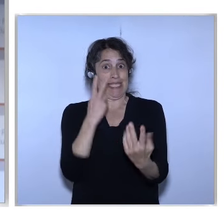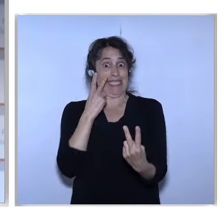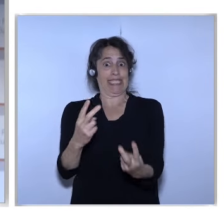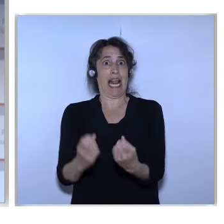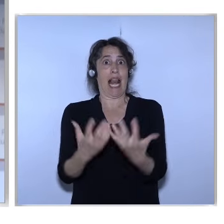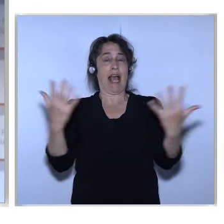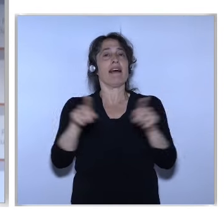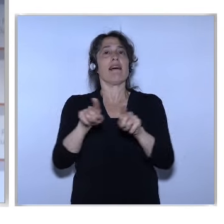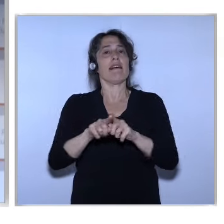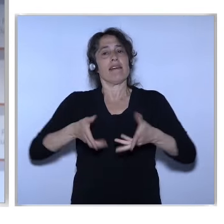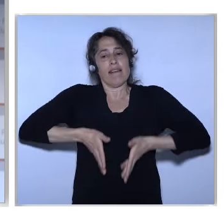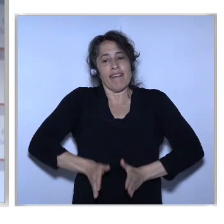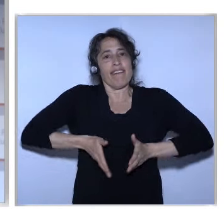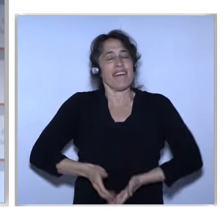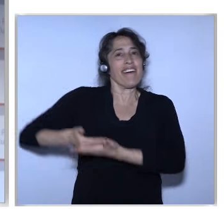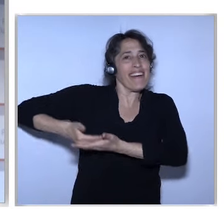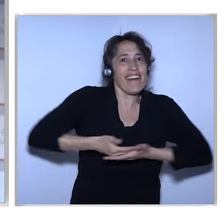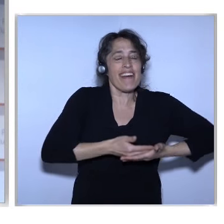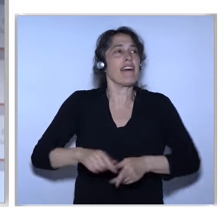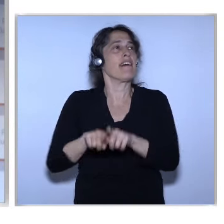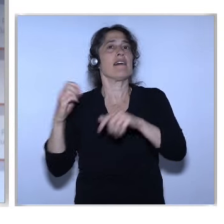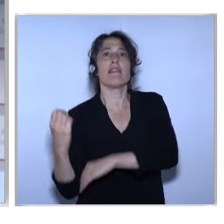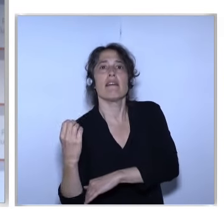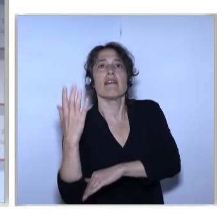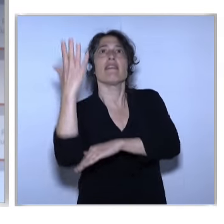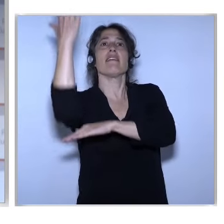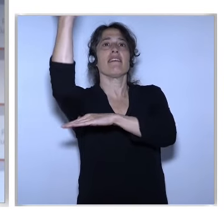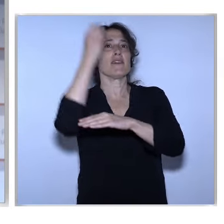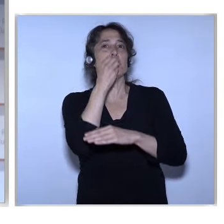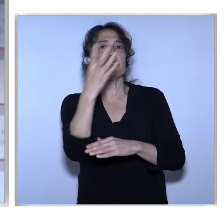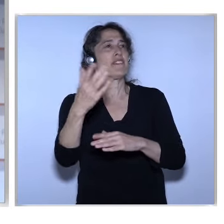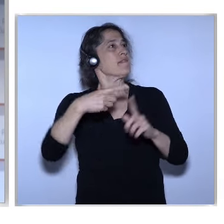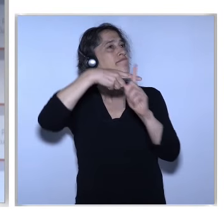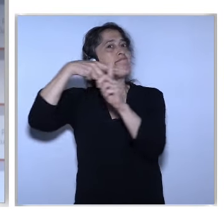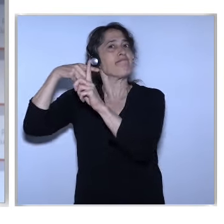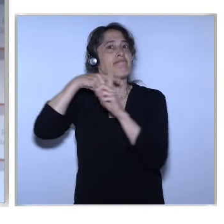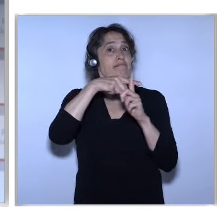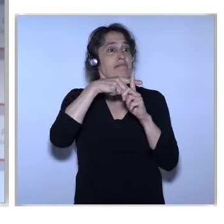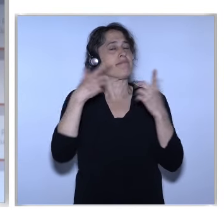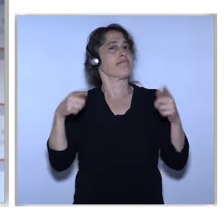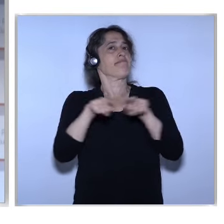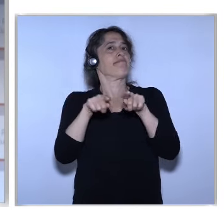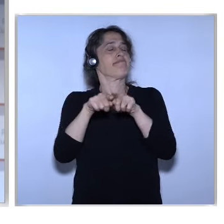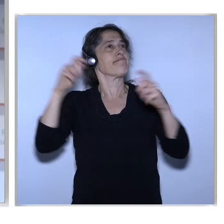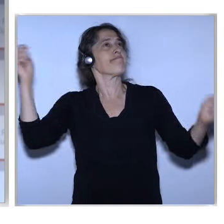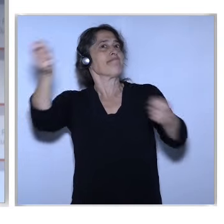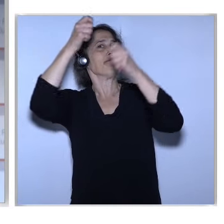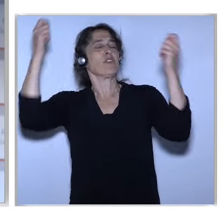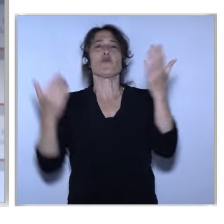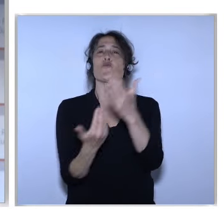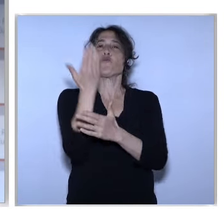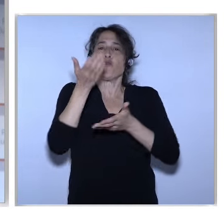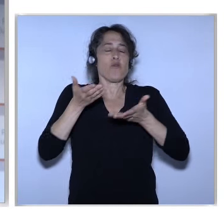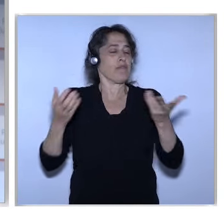good harvest From the seeds sown in spring Hence, it is a good time to celebrate A new beginning